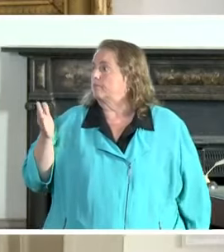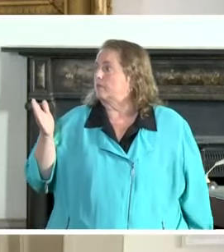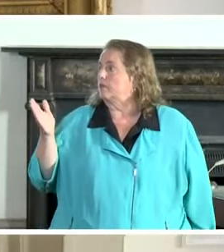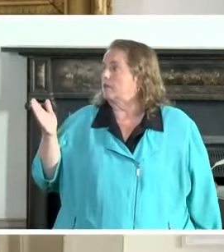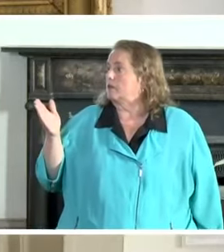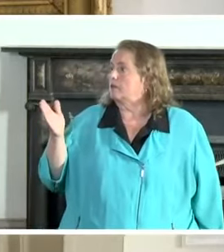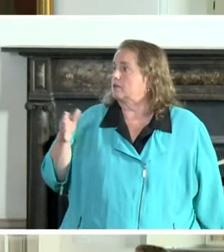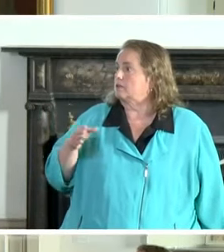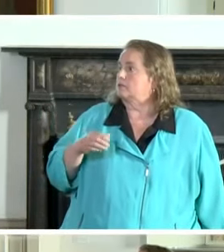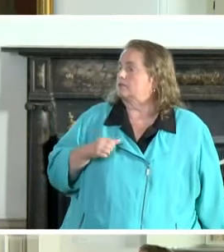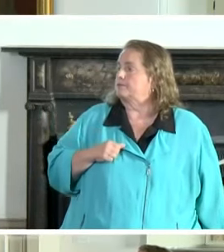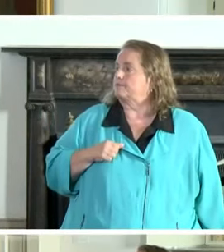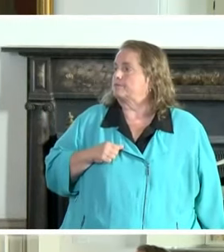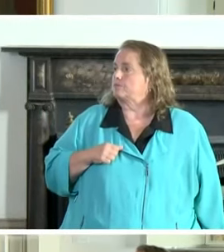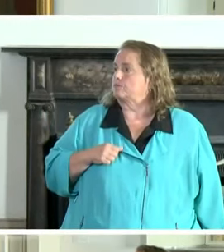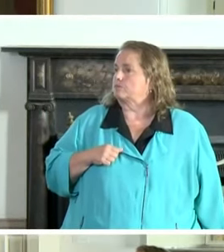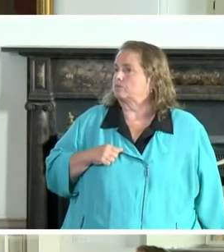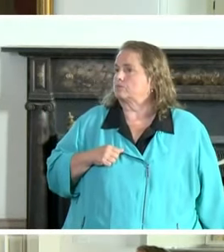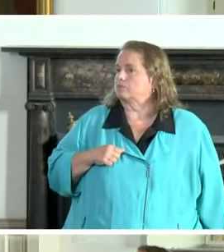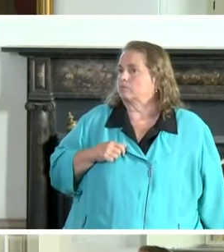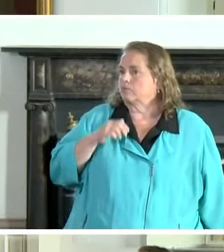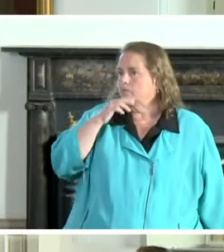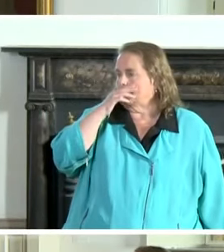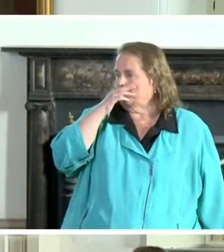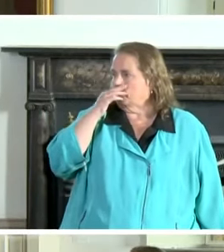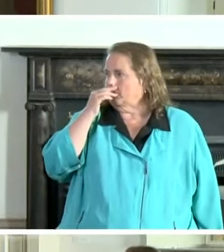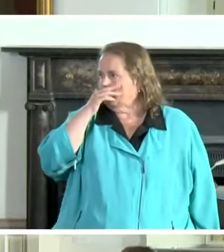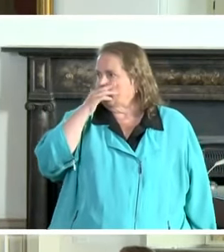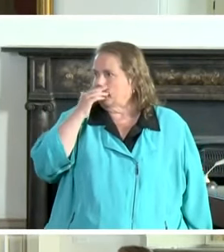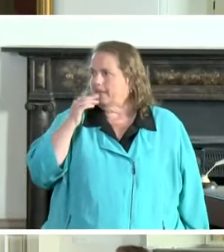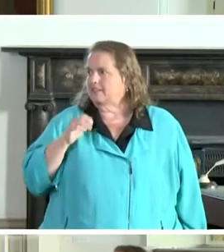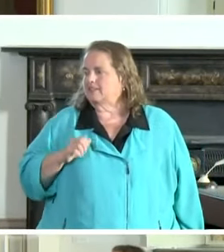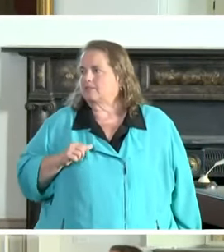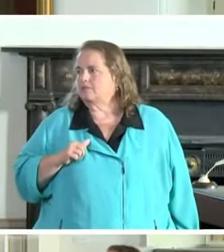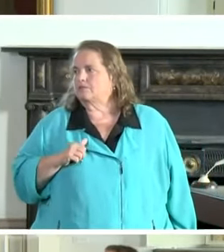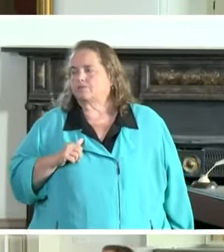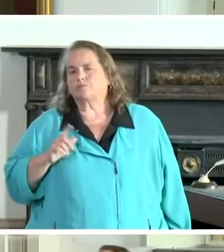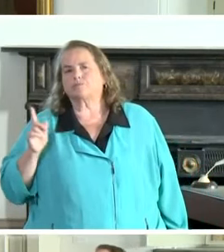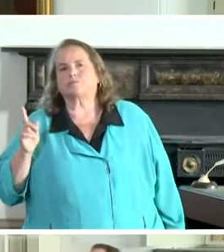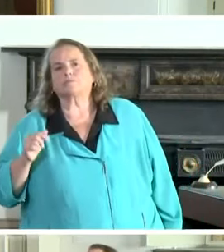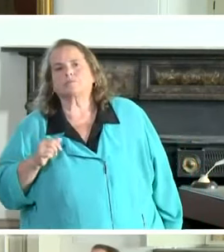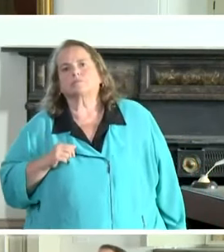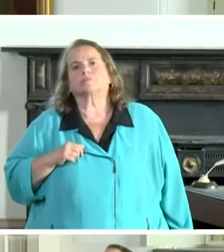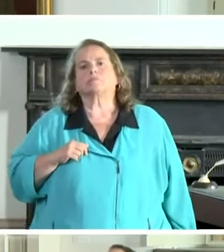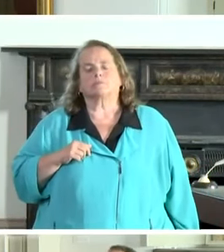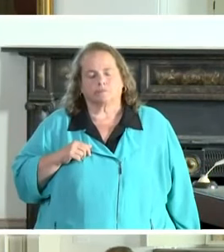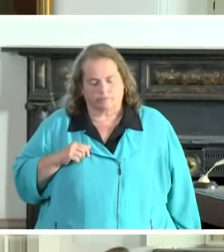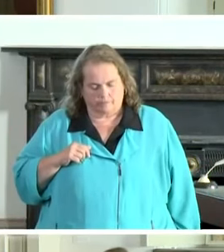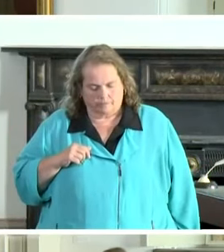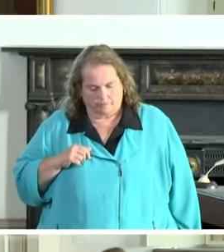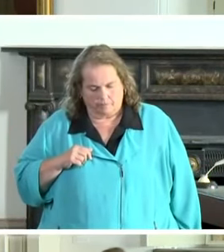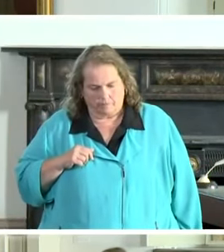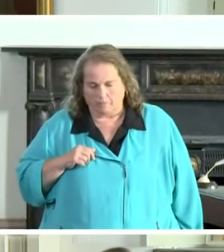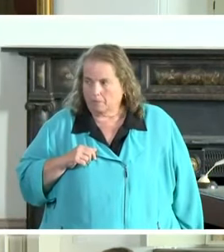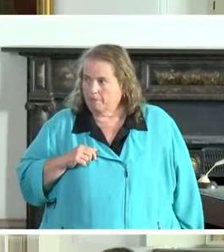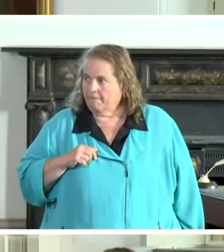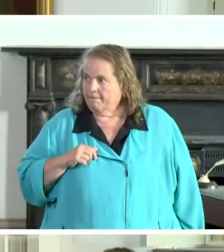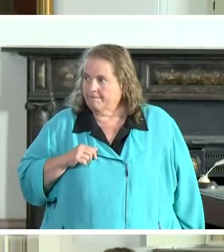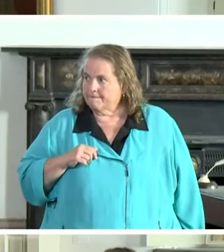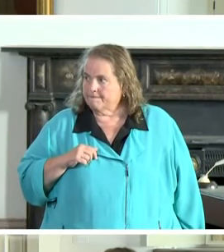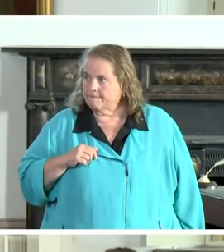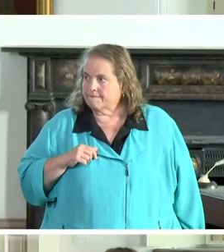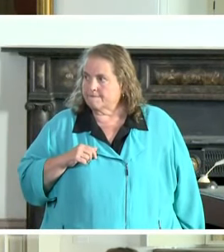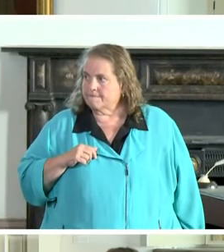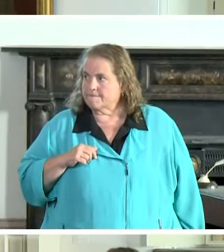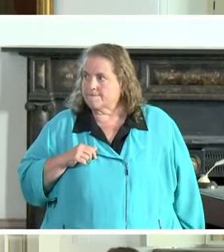non-school? the stew, then we'll do Mandy, and we'll come over here. I have a few follow-up to answer questions. Kids go back to school and talk about the